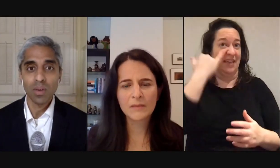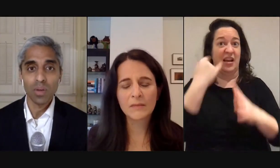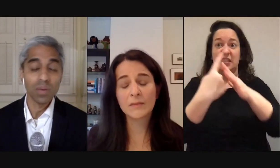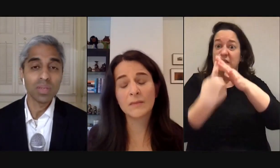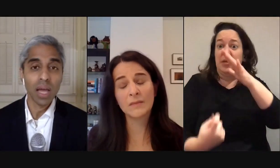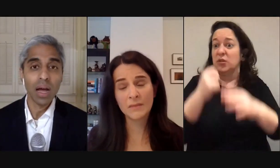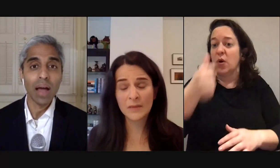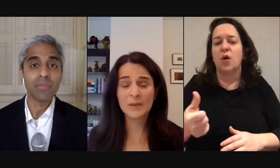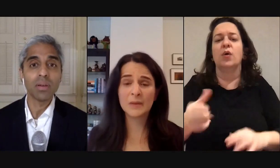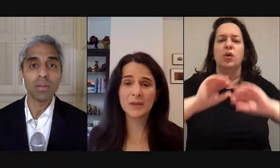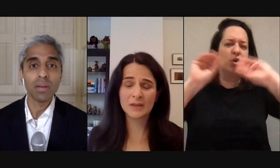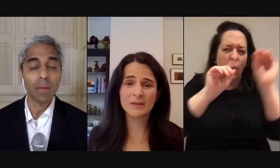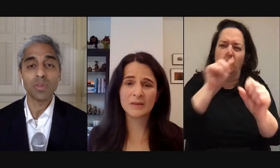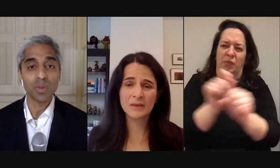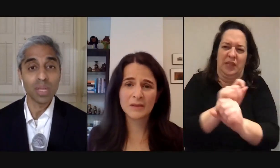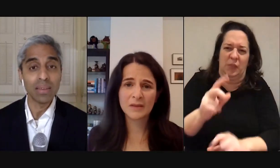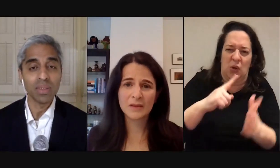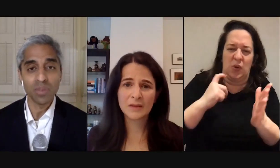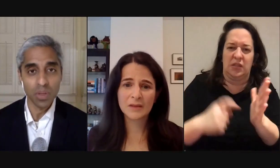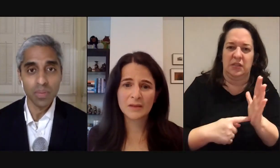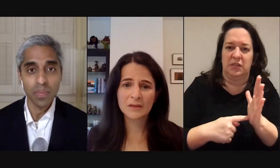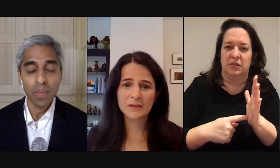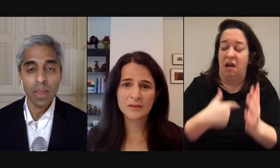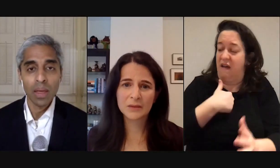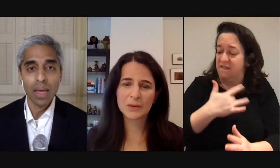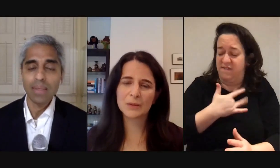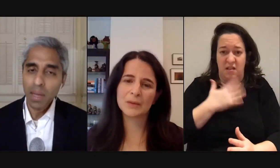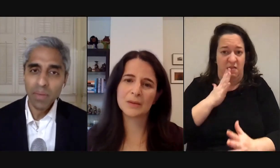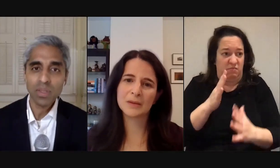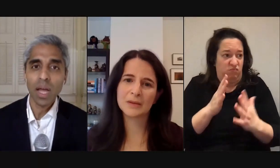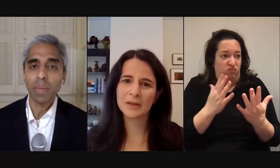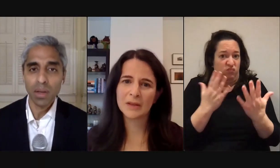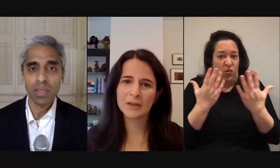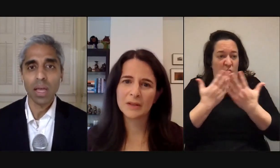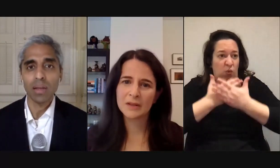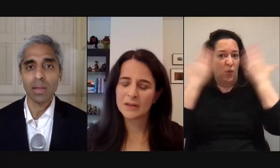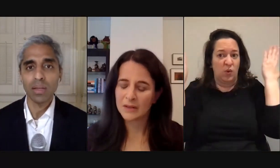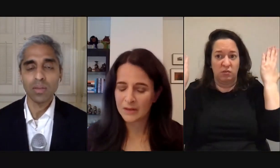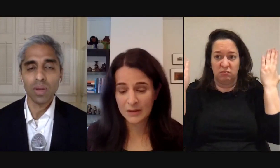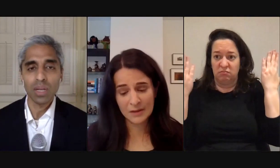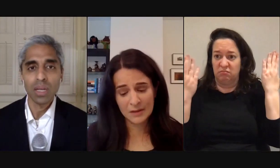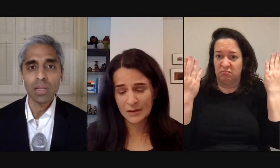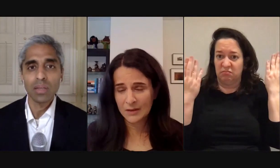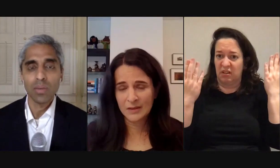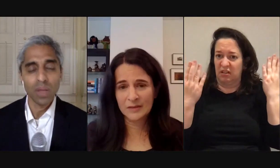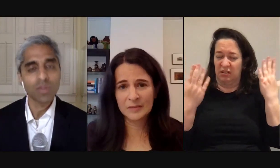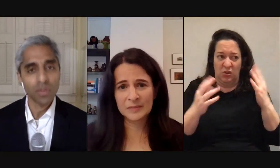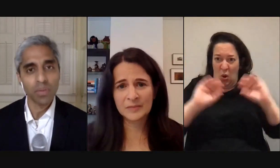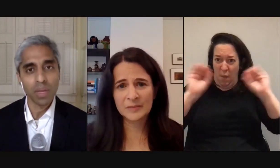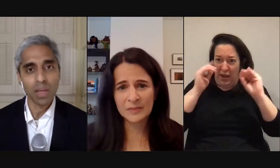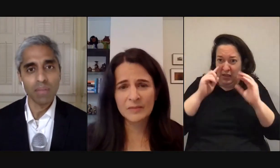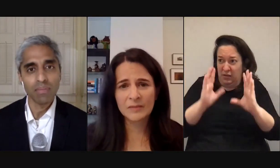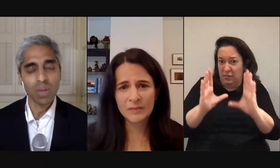or they would say I feel absolutely invisible and time after time hearing that it started to